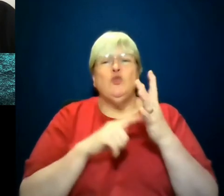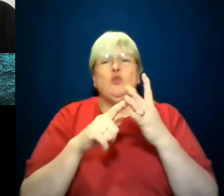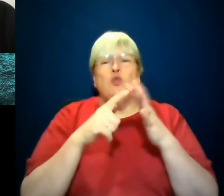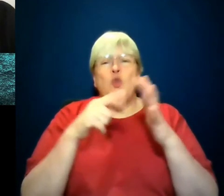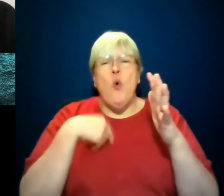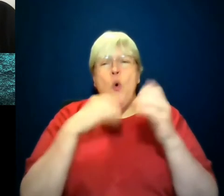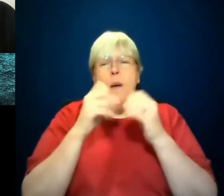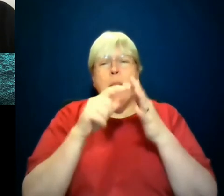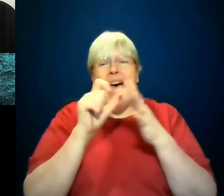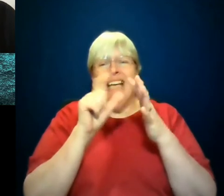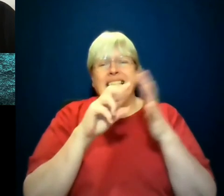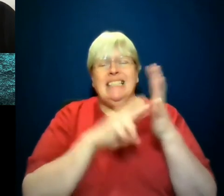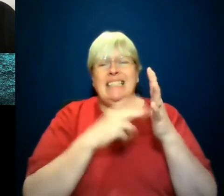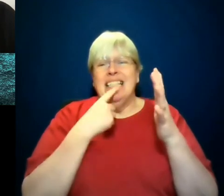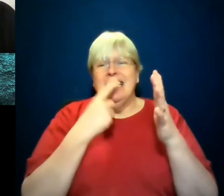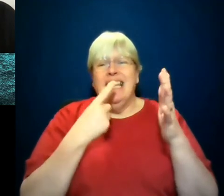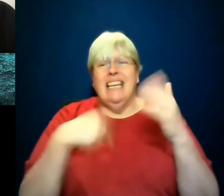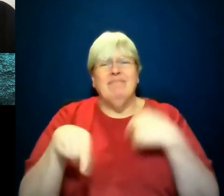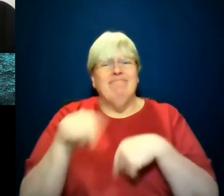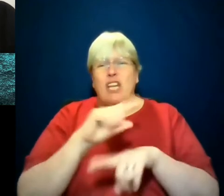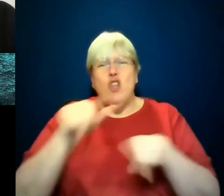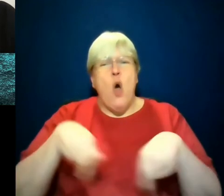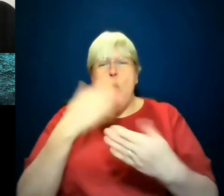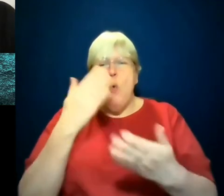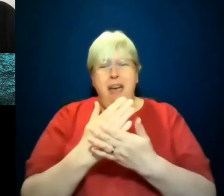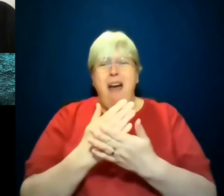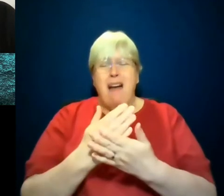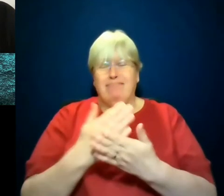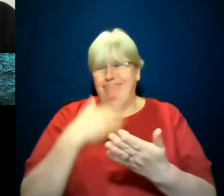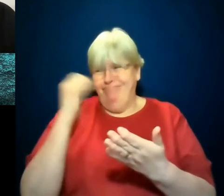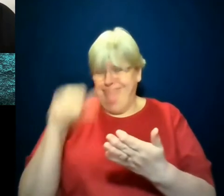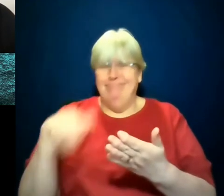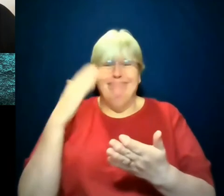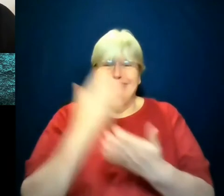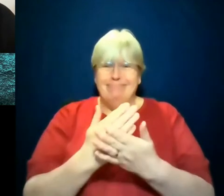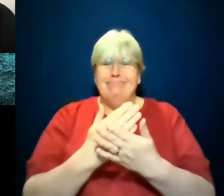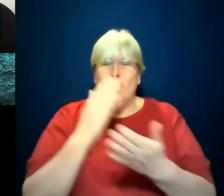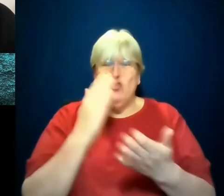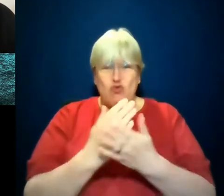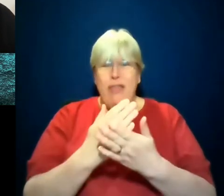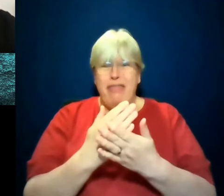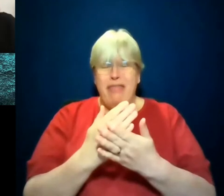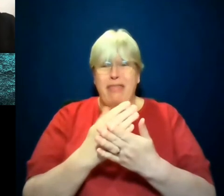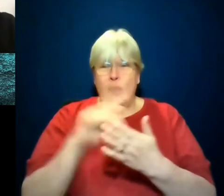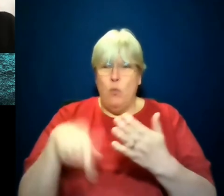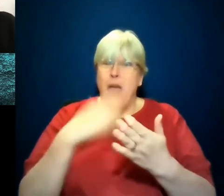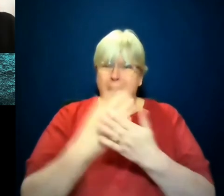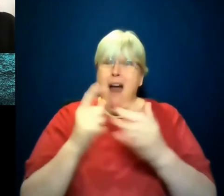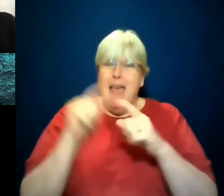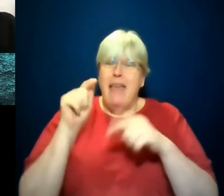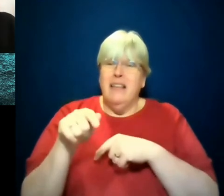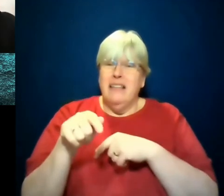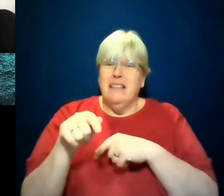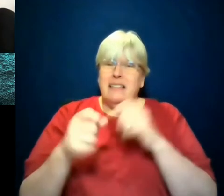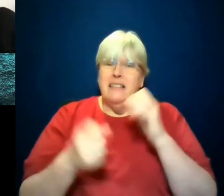are. It is who we are. It is America. And the truth of the matter is that happened last, was it last Wednesday?